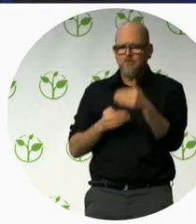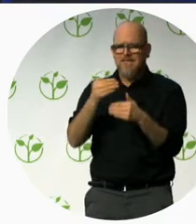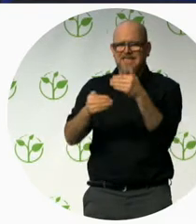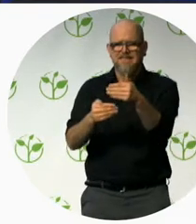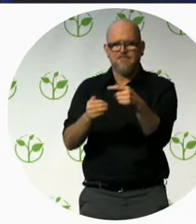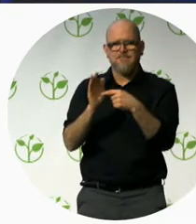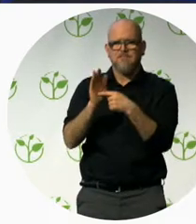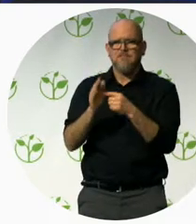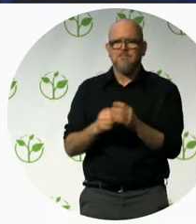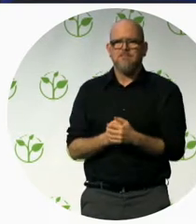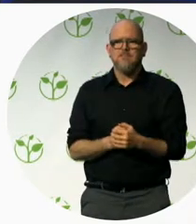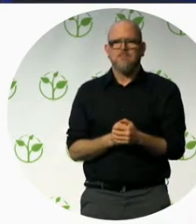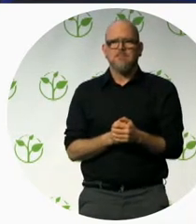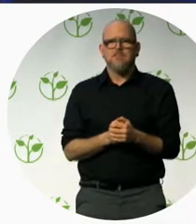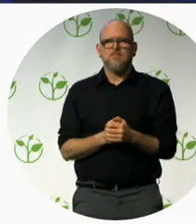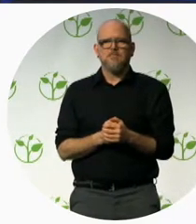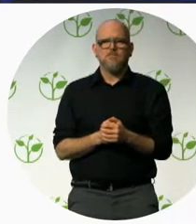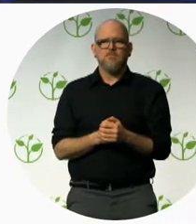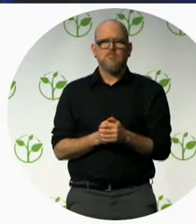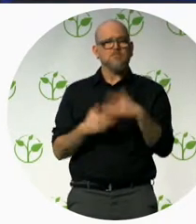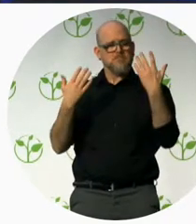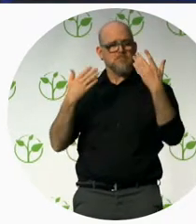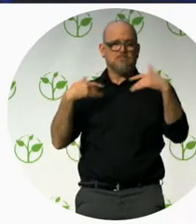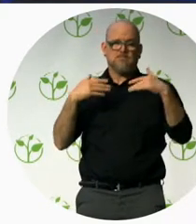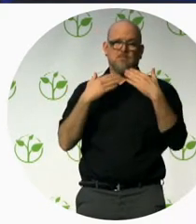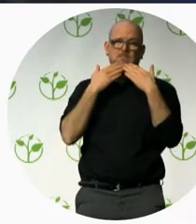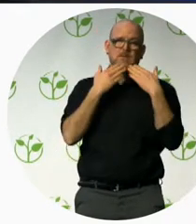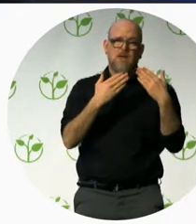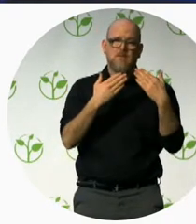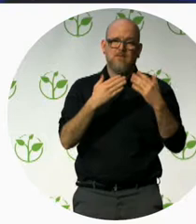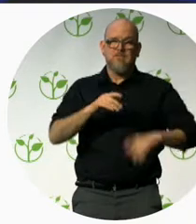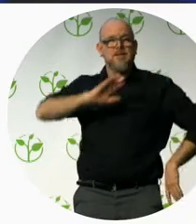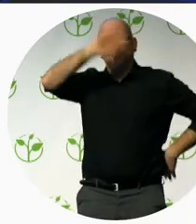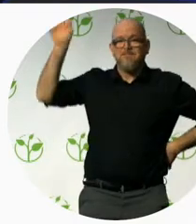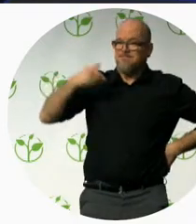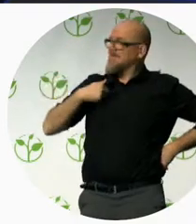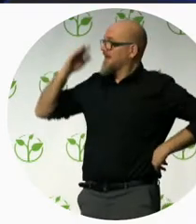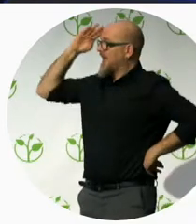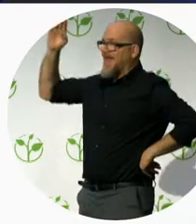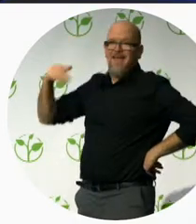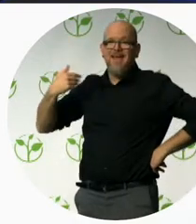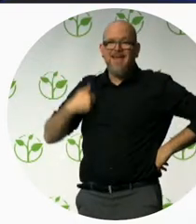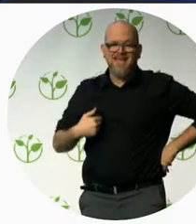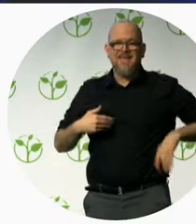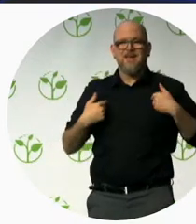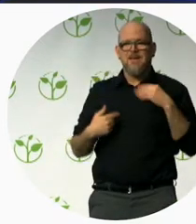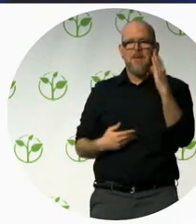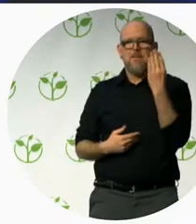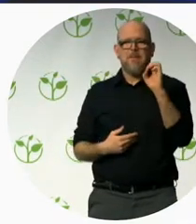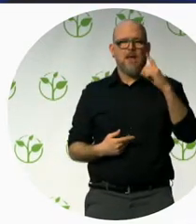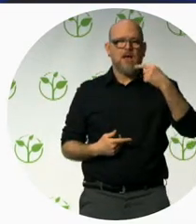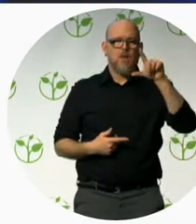Thank you very much, Ivor. Hi, name is Magnus Berglund, and I work for Scandic Hotels.